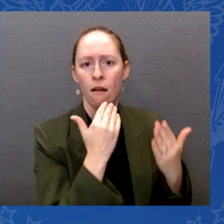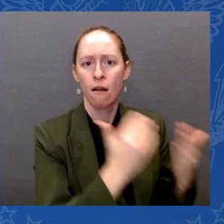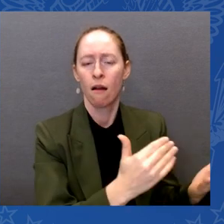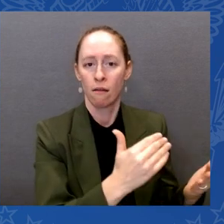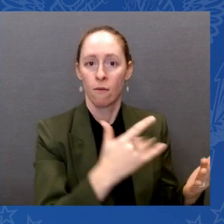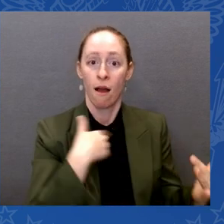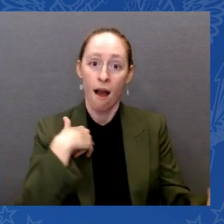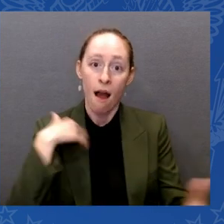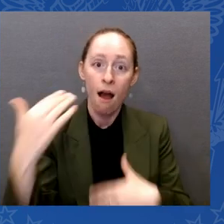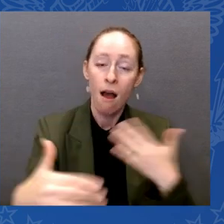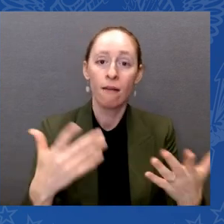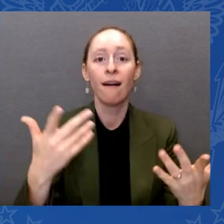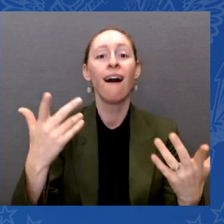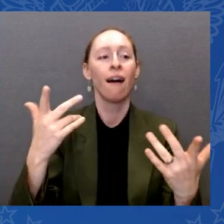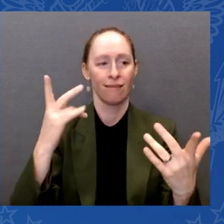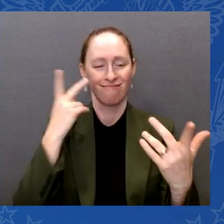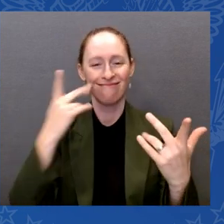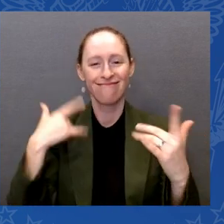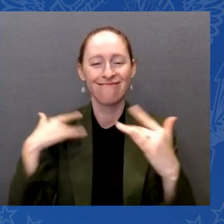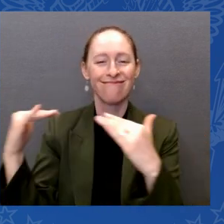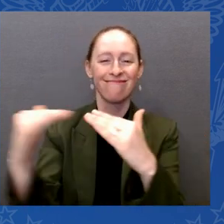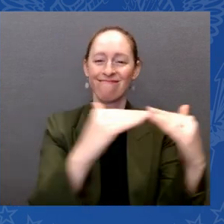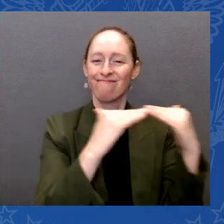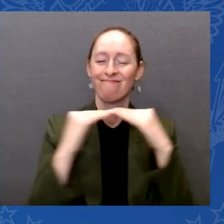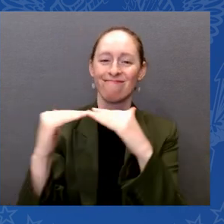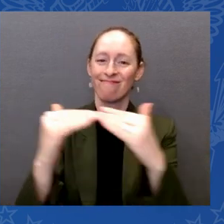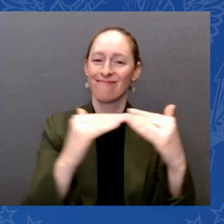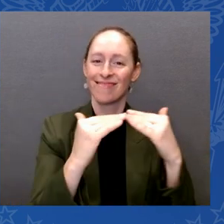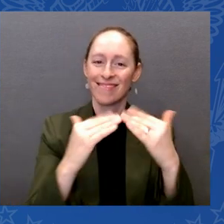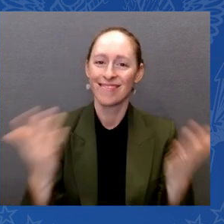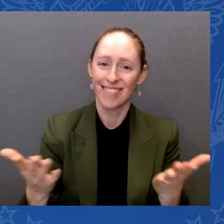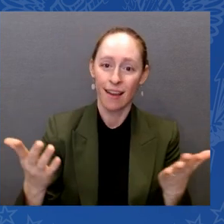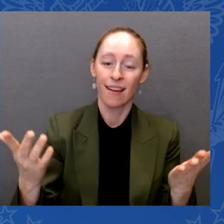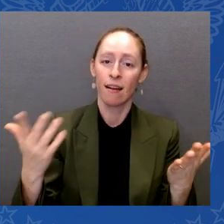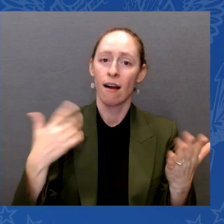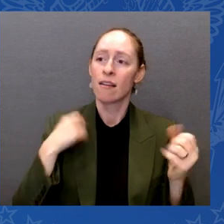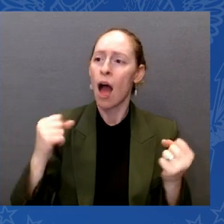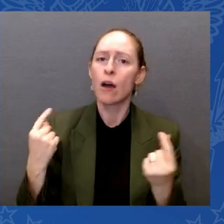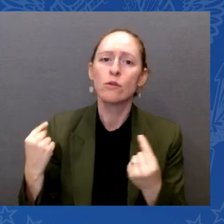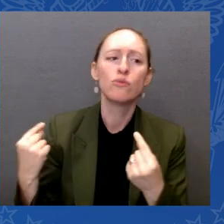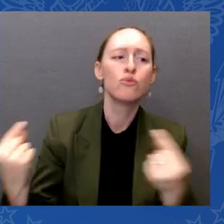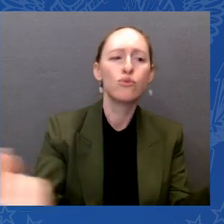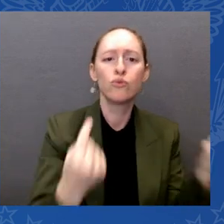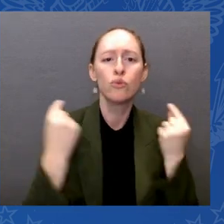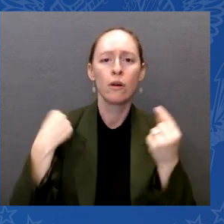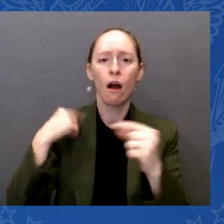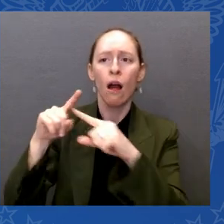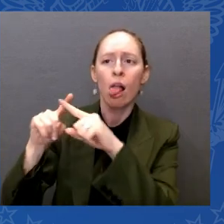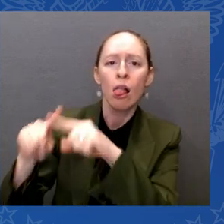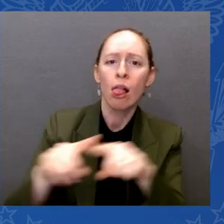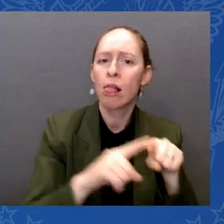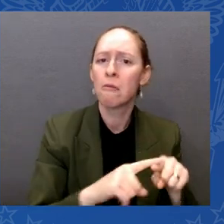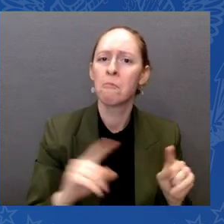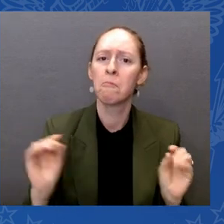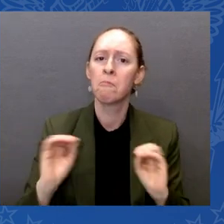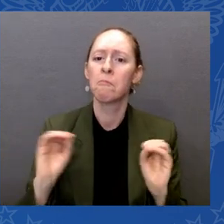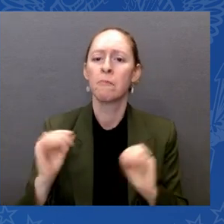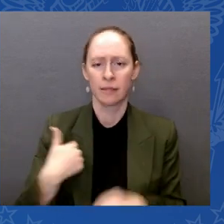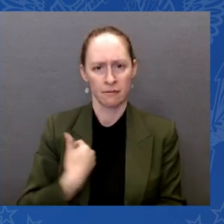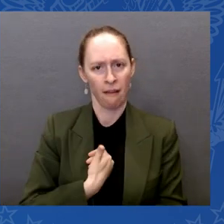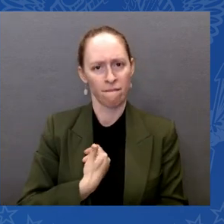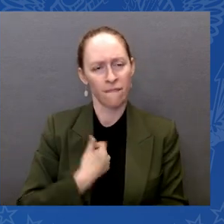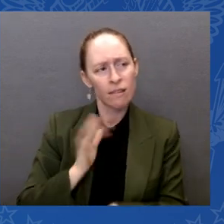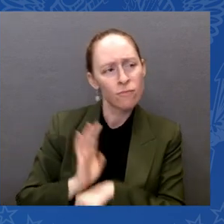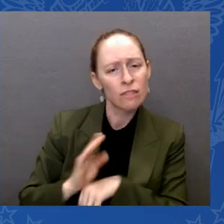independence, and economic self-sufficiency, it ensured that I could still open doors or move down the